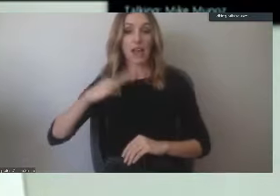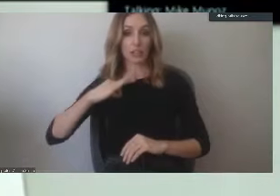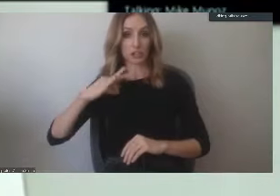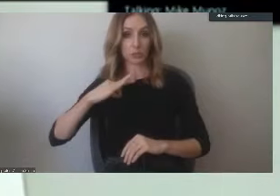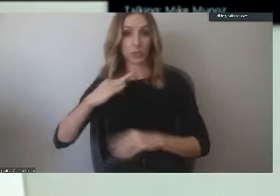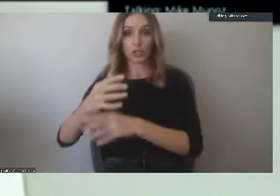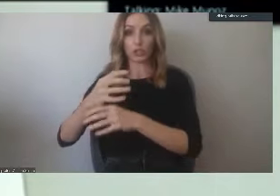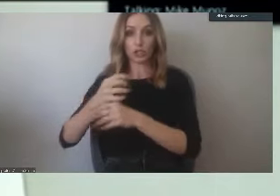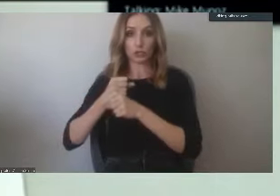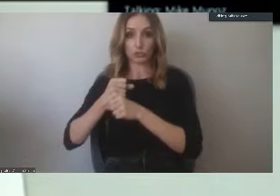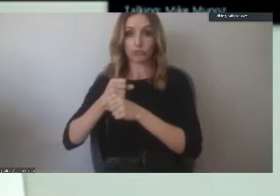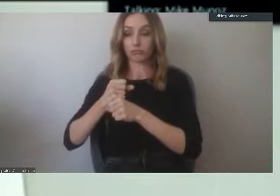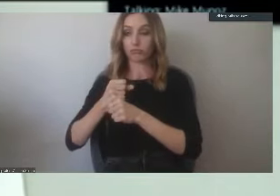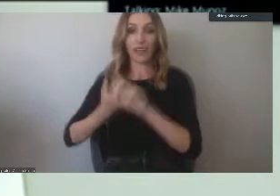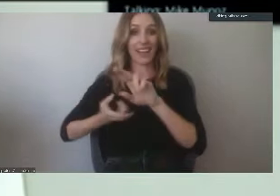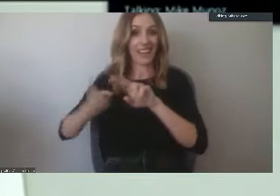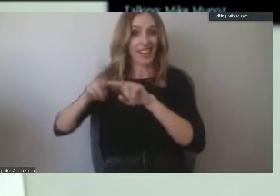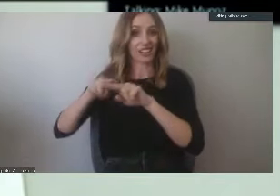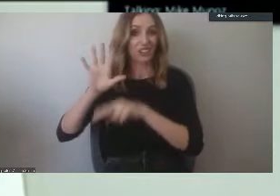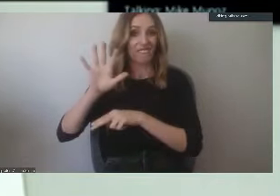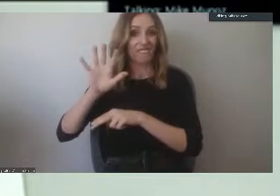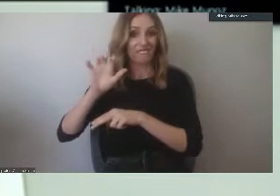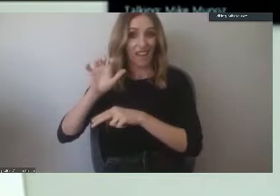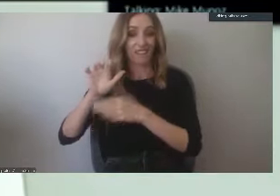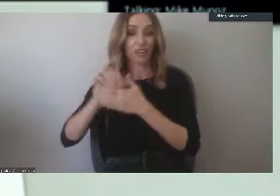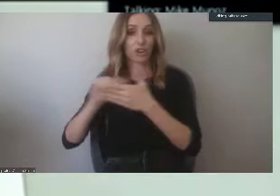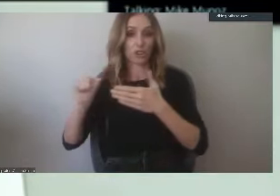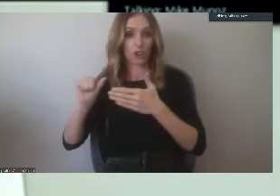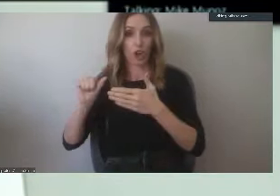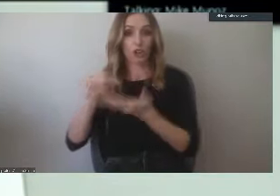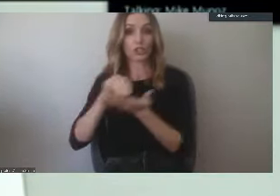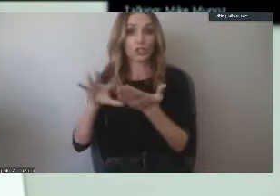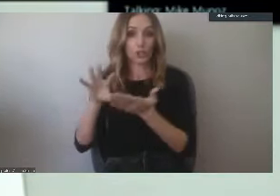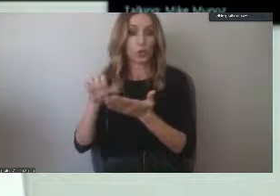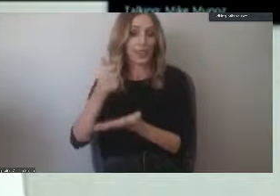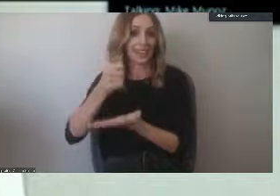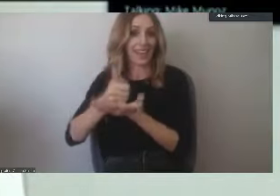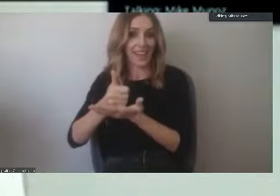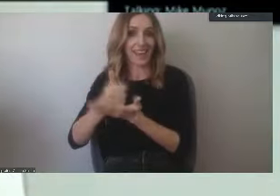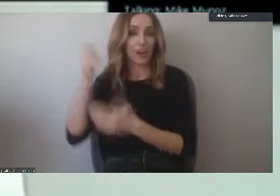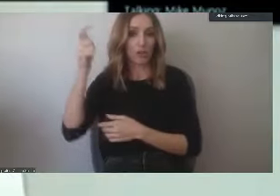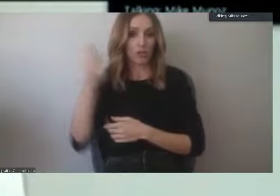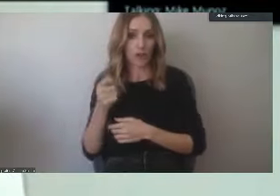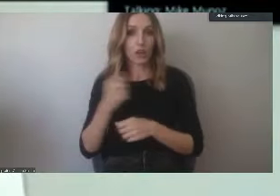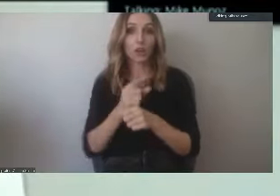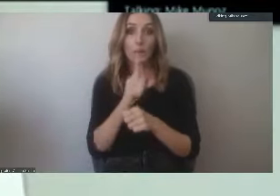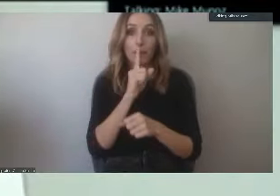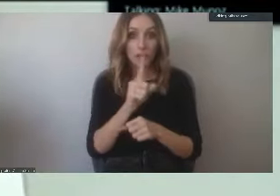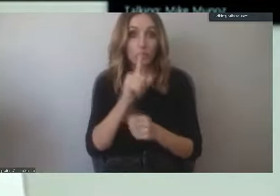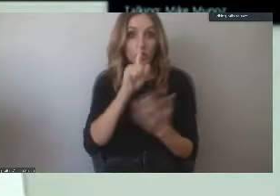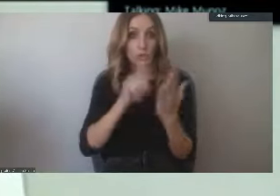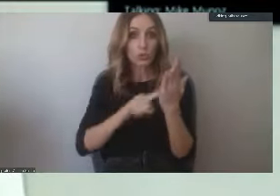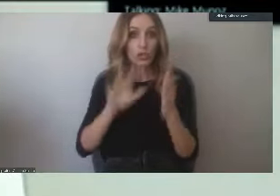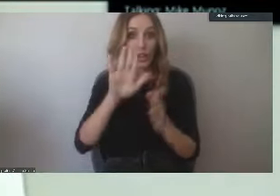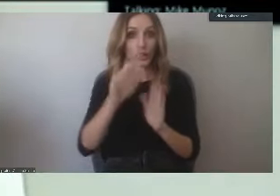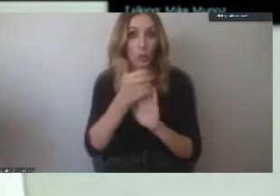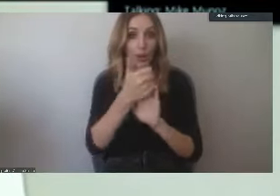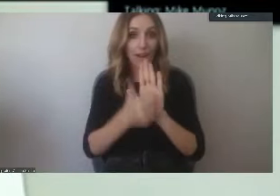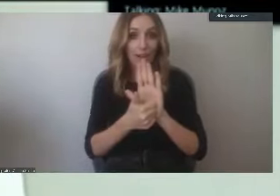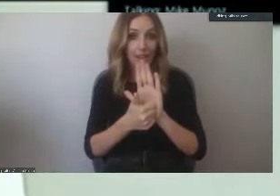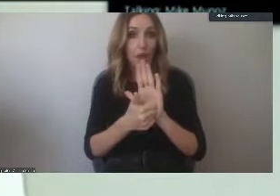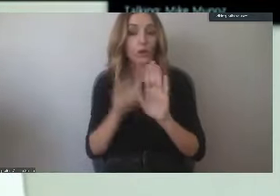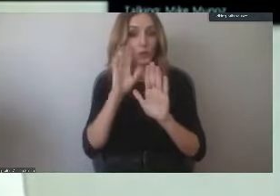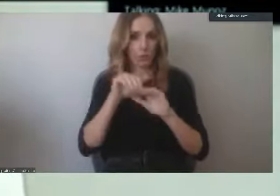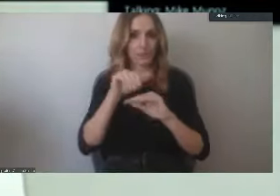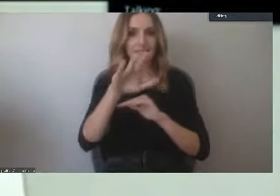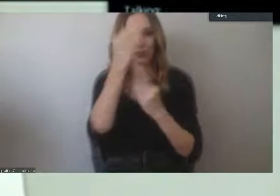$500 emergency student aid grant through the CARES Act. And so make sure you check your portal because we'll be sending you information about how to access those